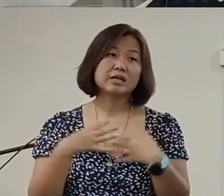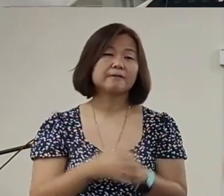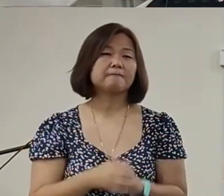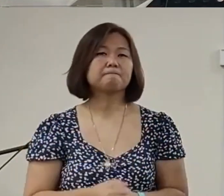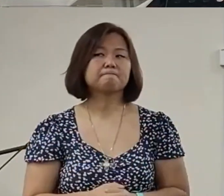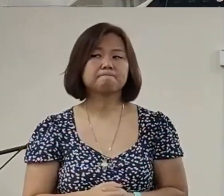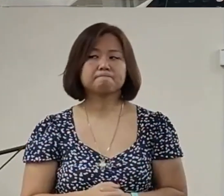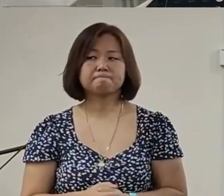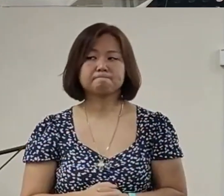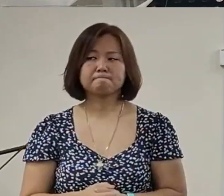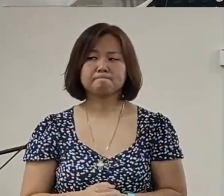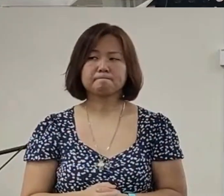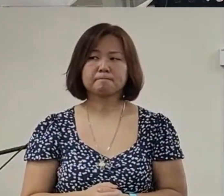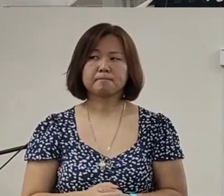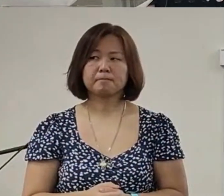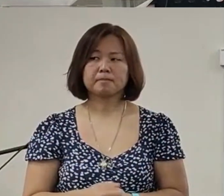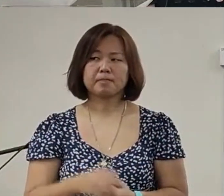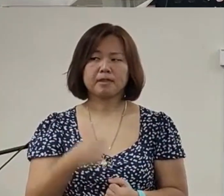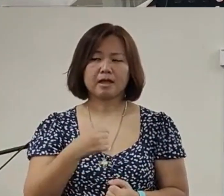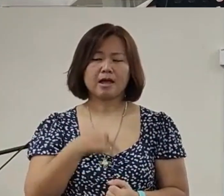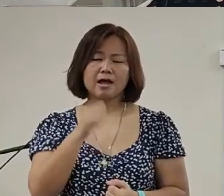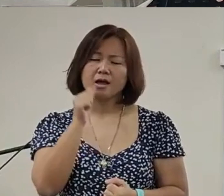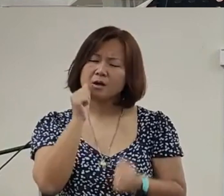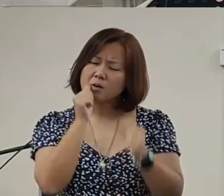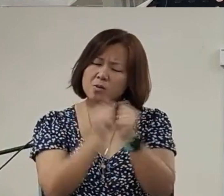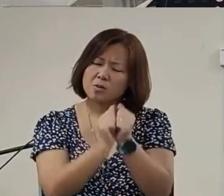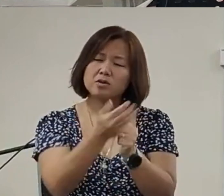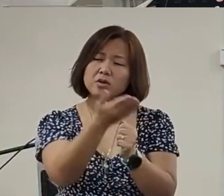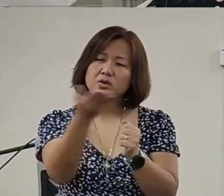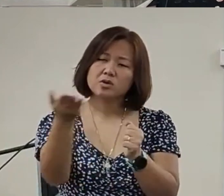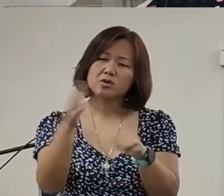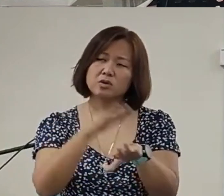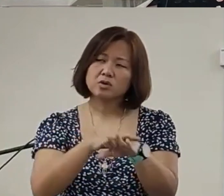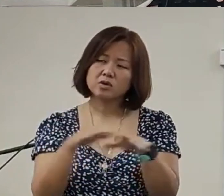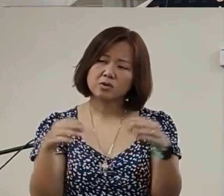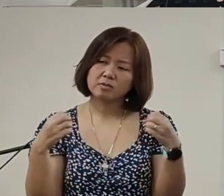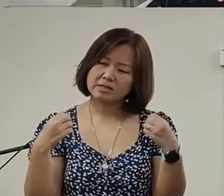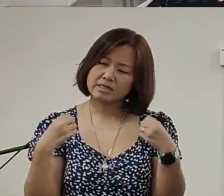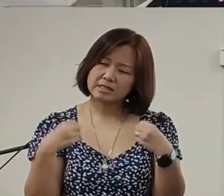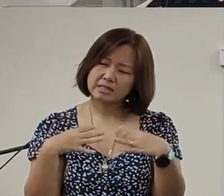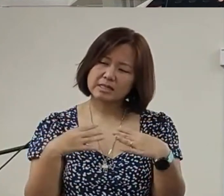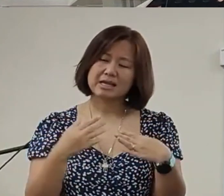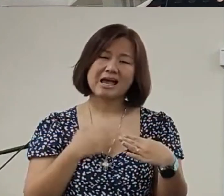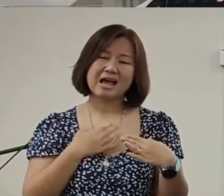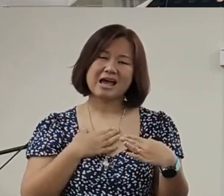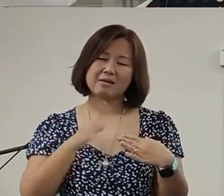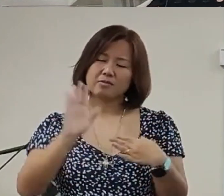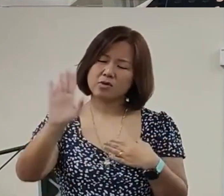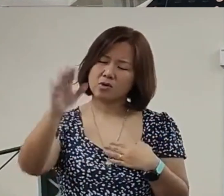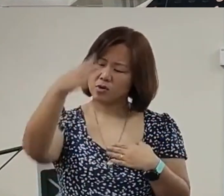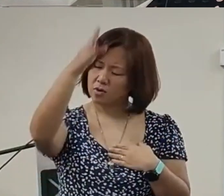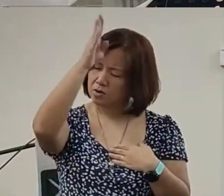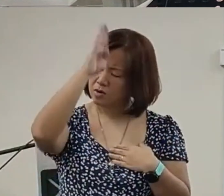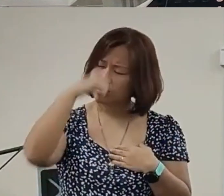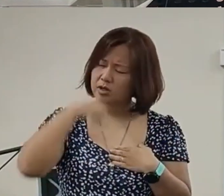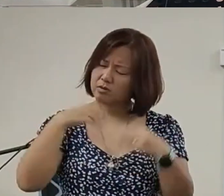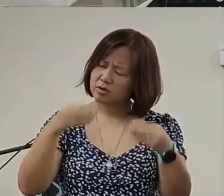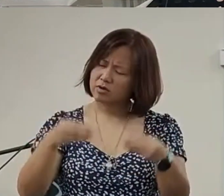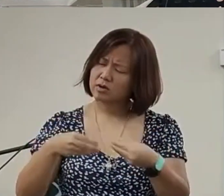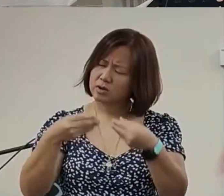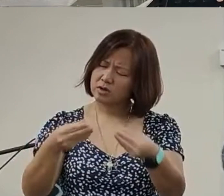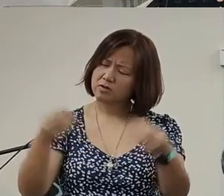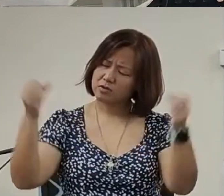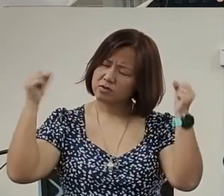now for I am with you be not dismayed for I am your God I will strengthen you